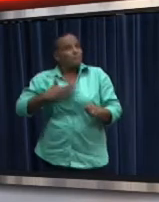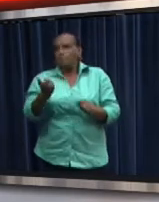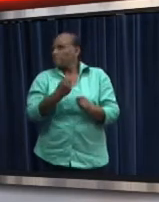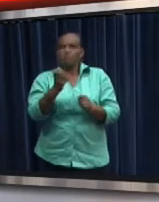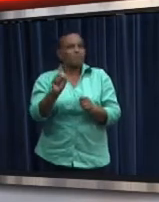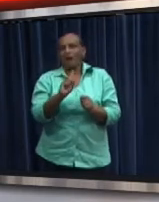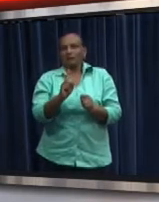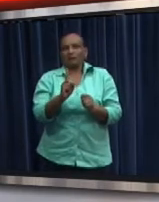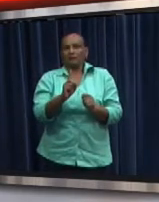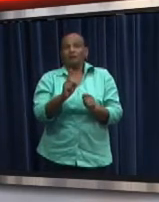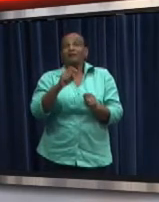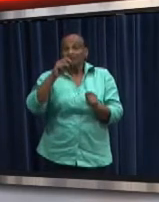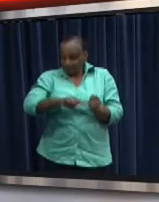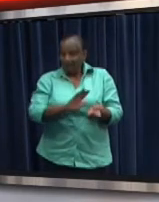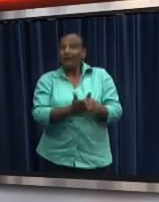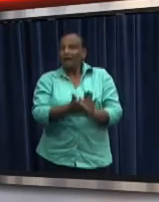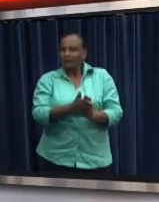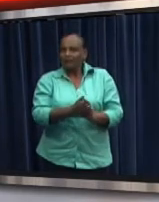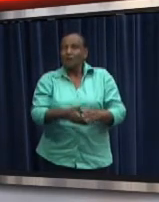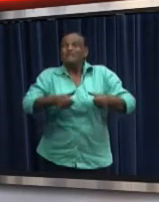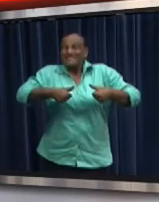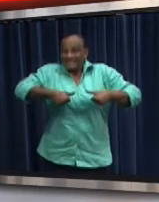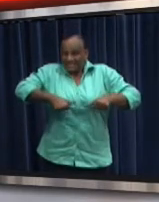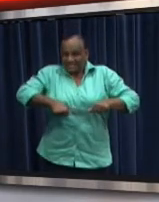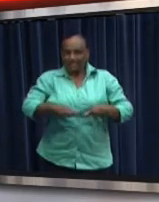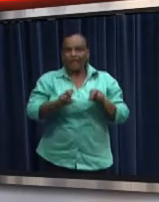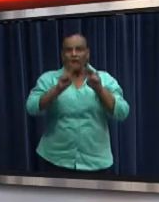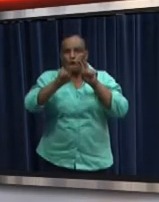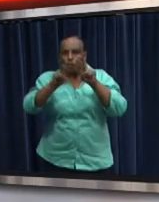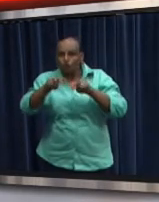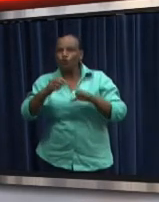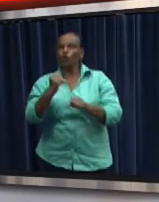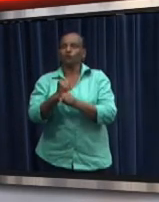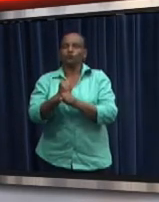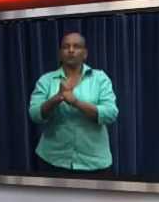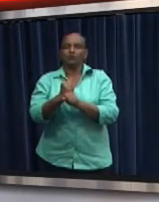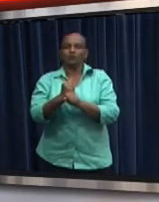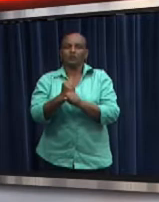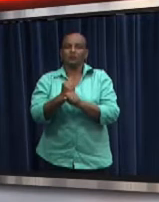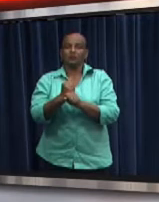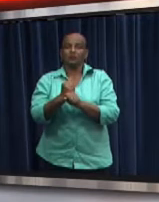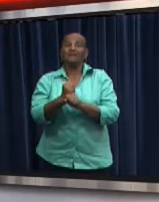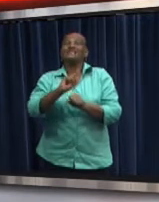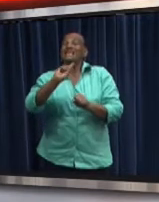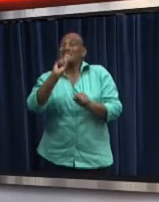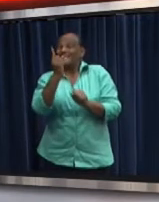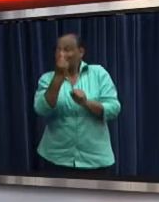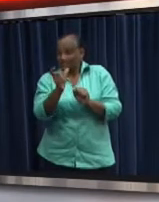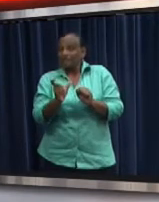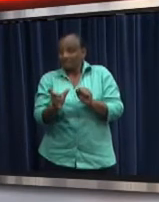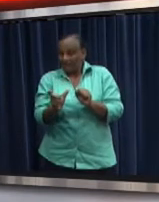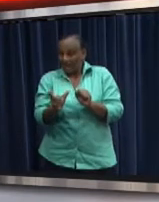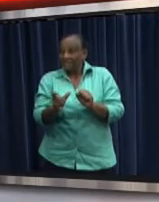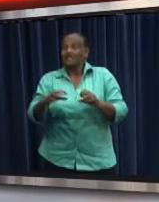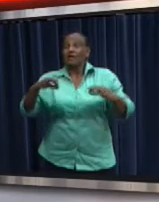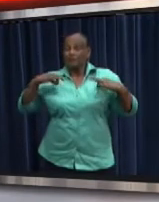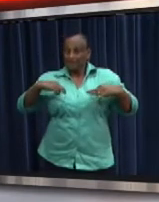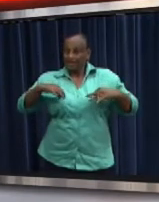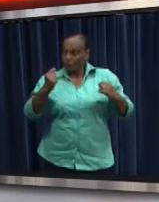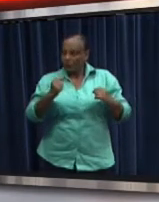to these operations. In the first phase, the Ministry wants to train and deploy 16 inspectors nationwide.